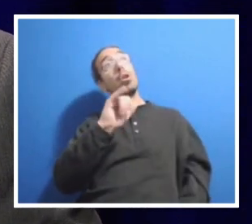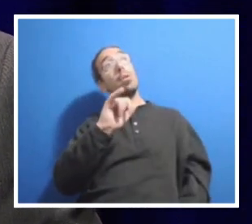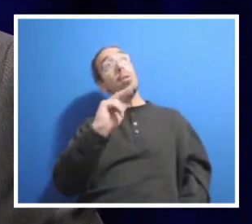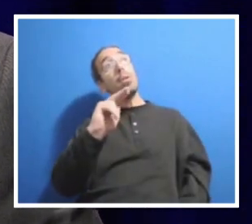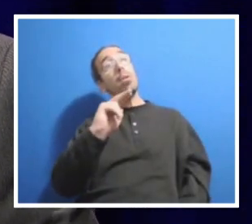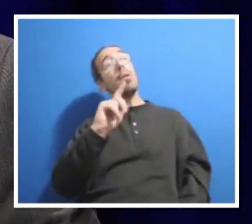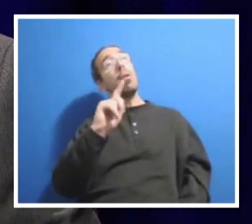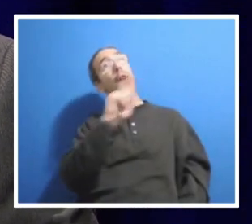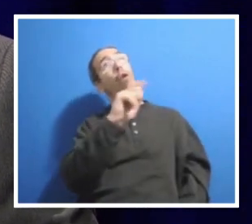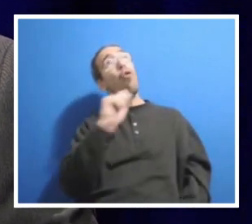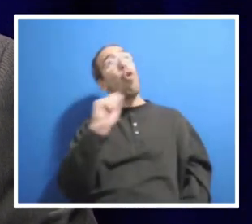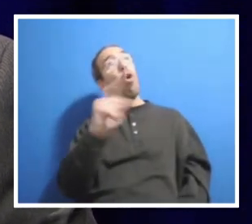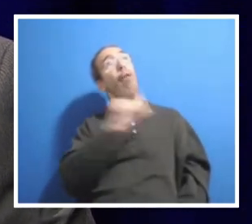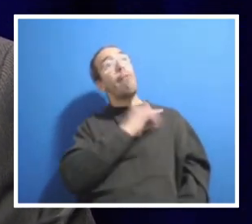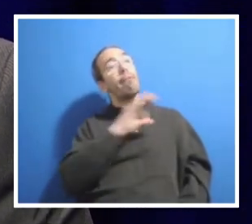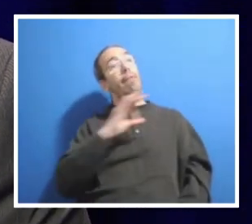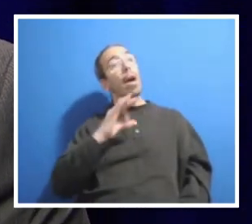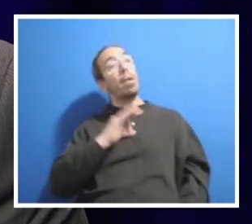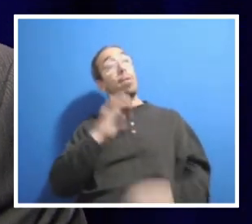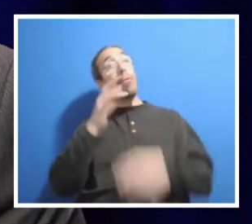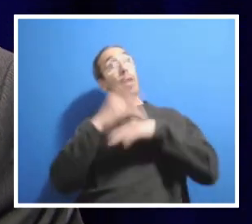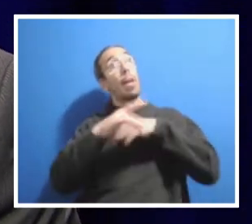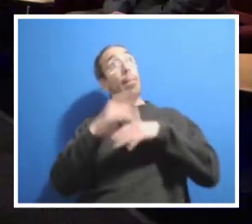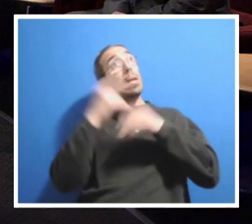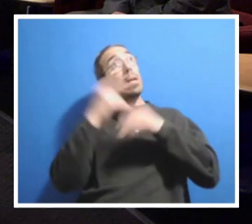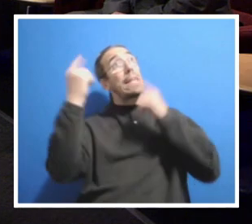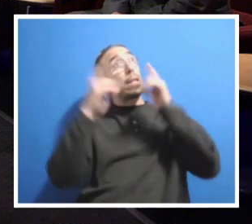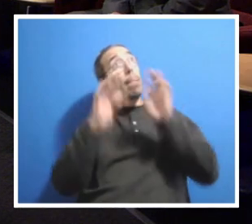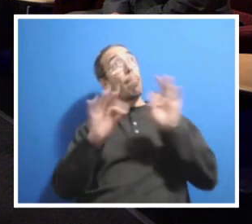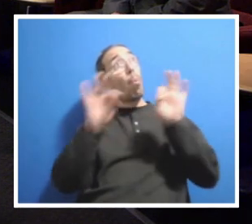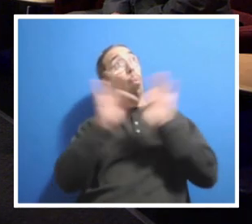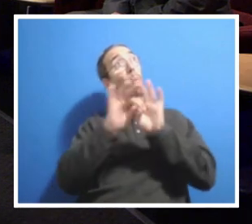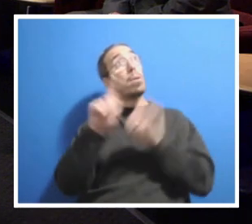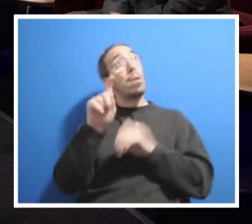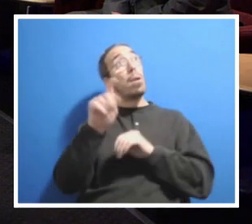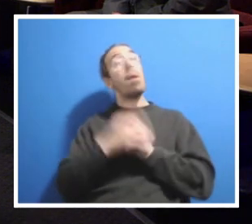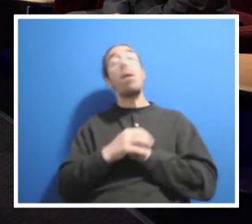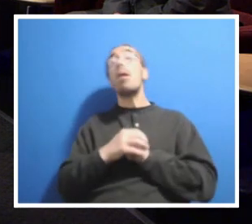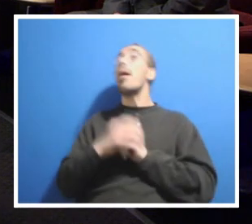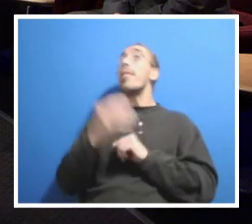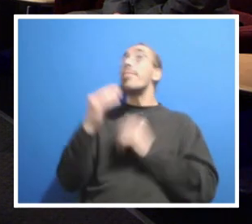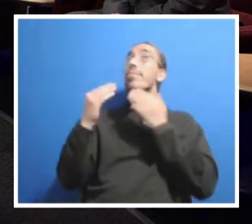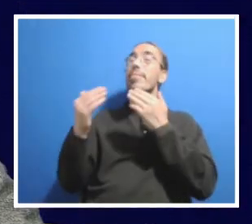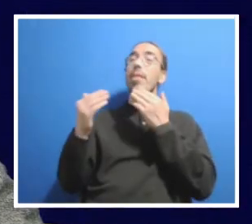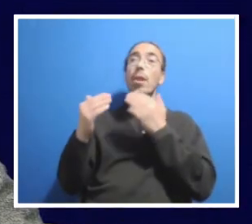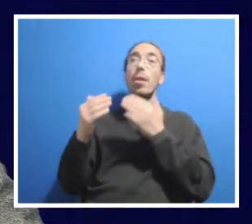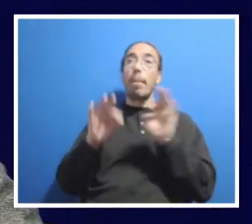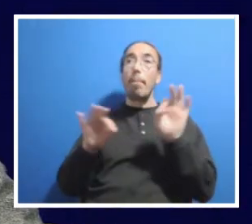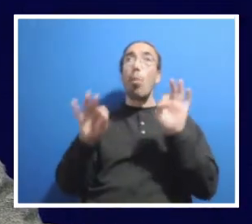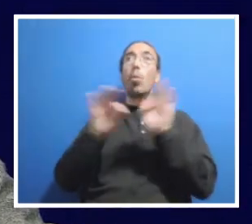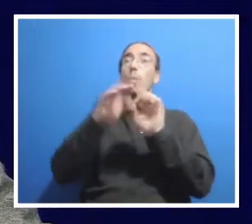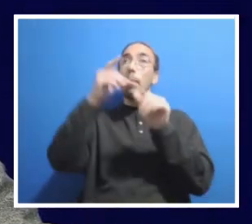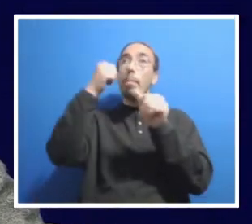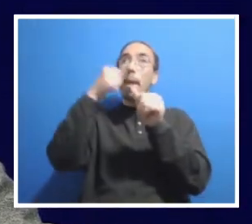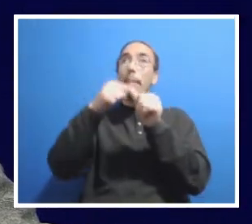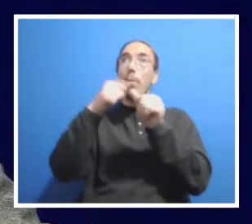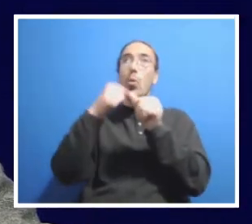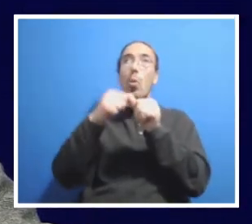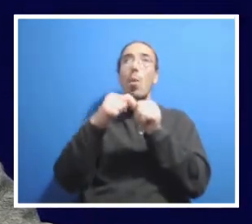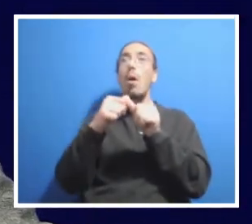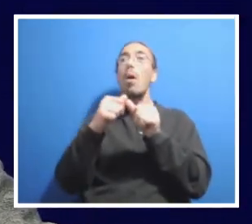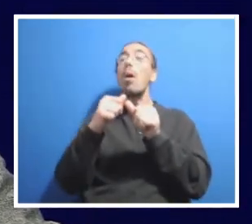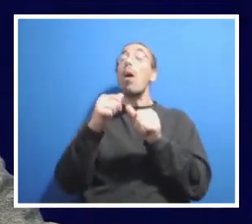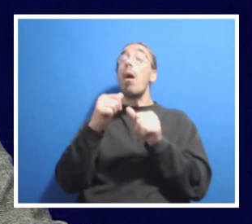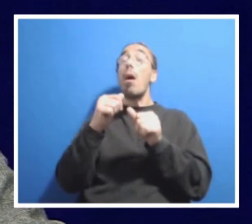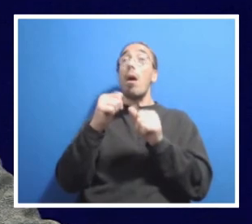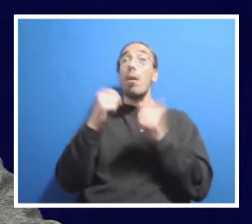that are open being considered critical? Thank you. So, I think it's important to remember that not only are open faculty positions